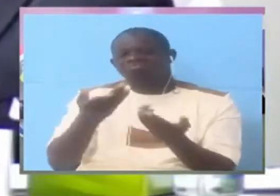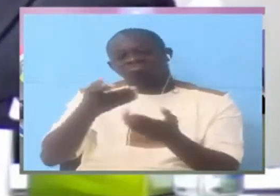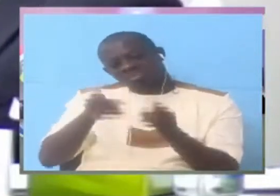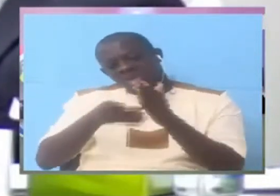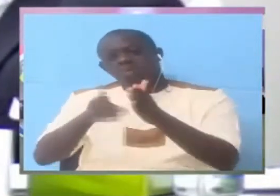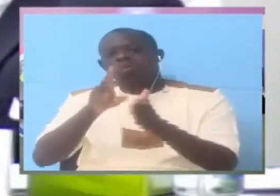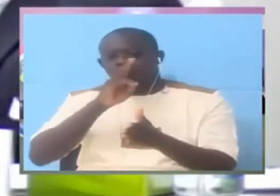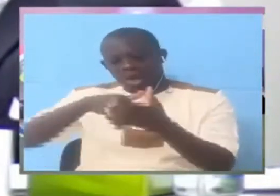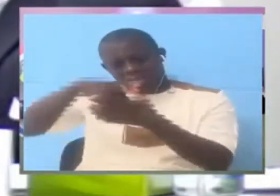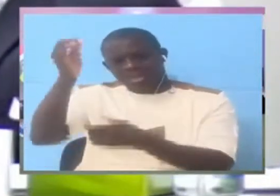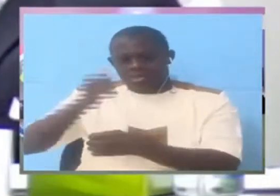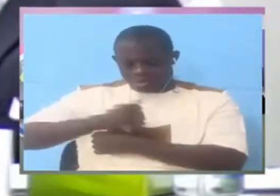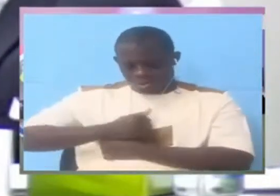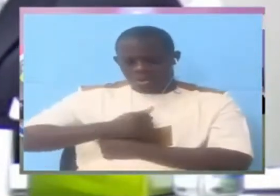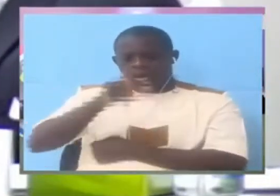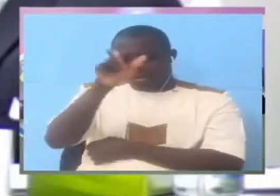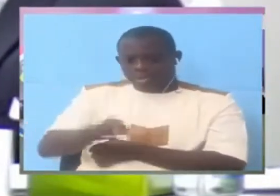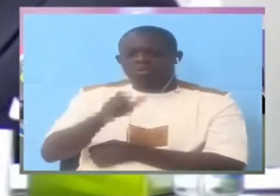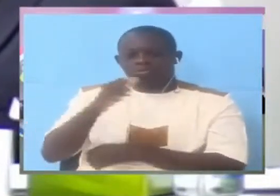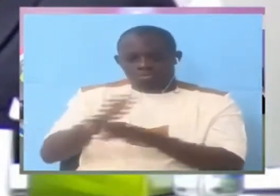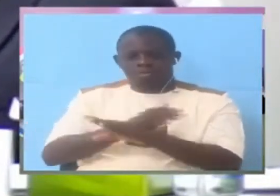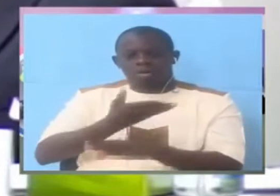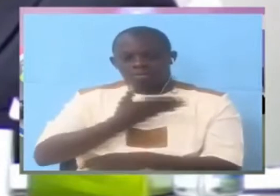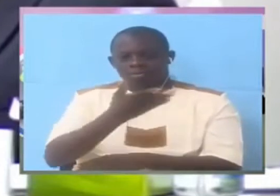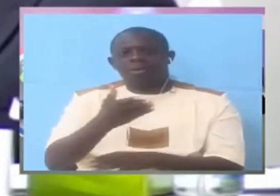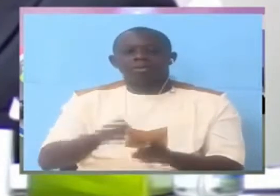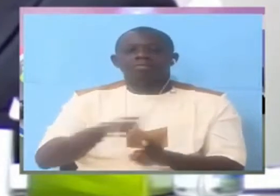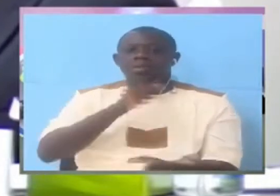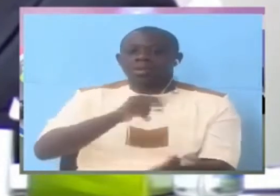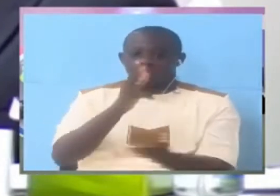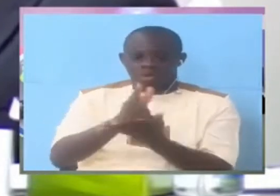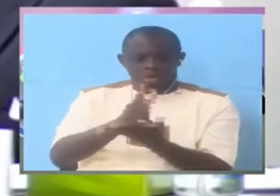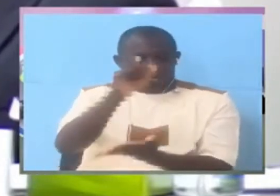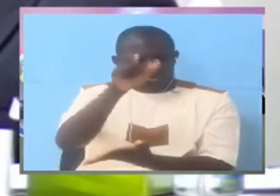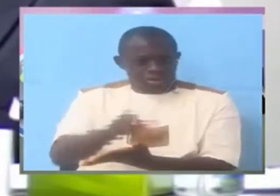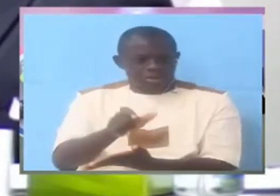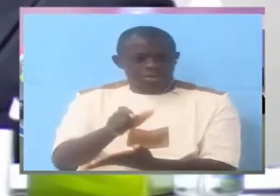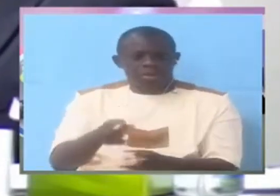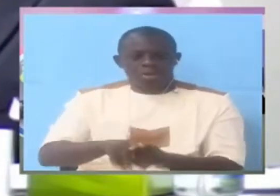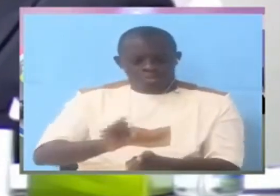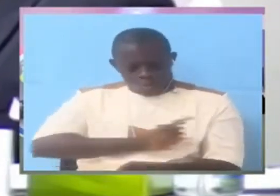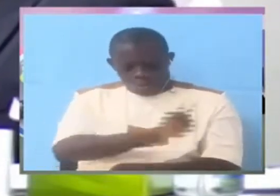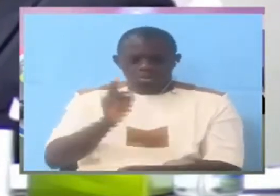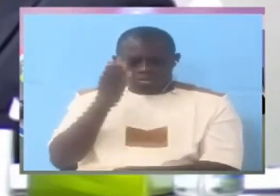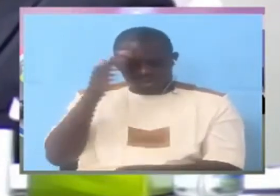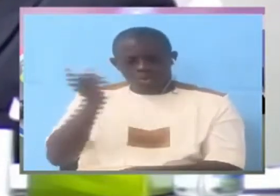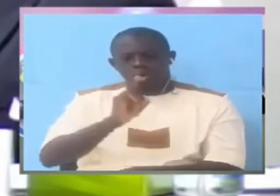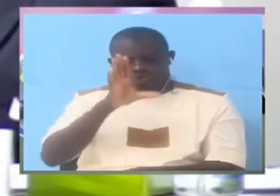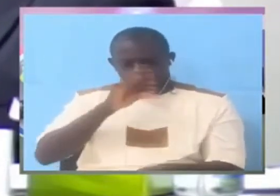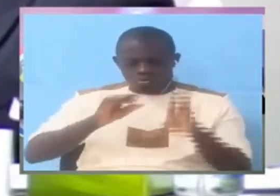of the matter is Mr. Witness, we know what we're talking about.